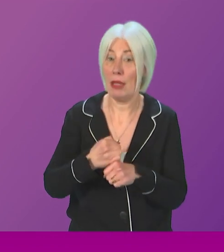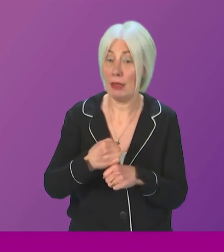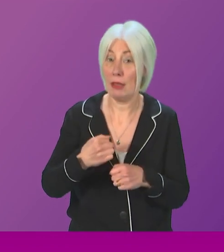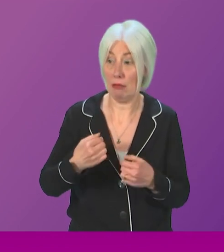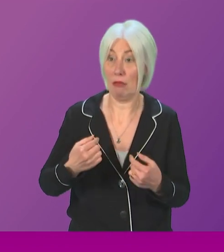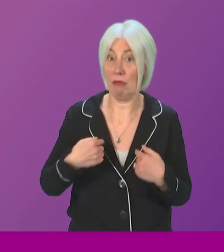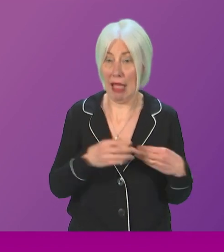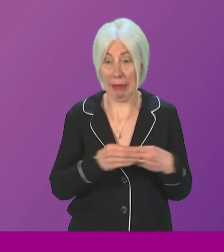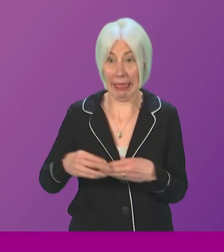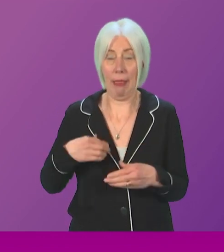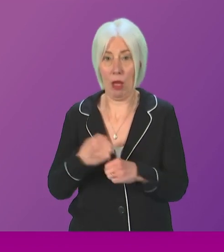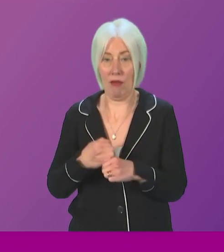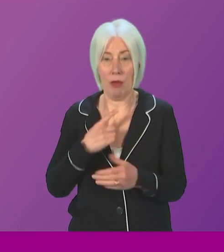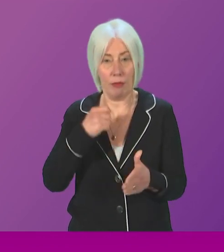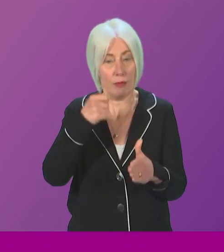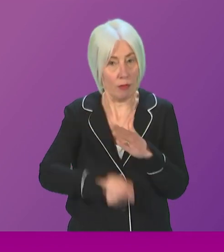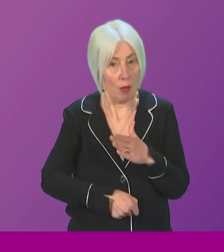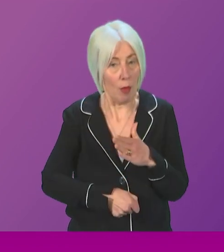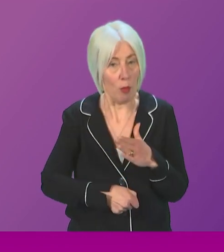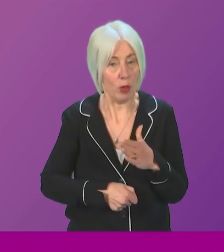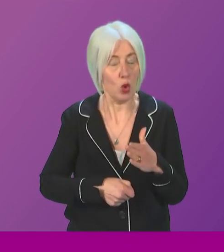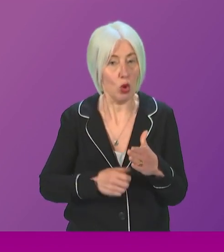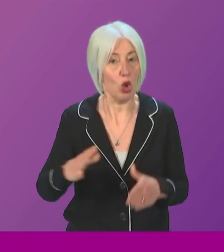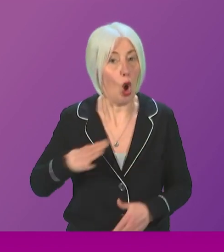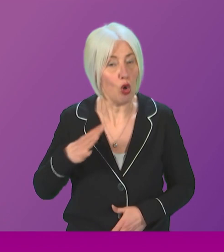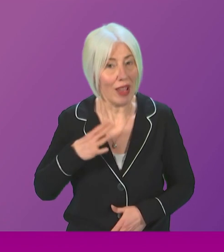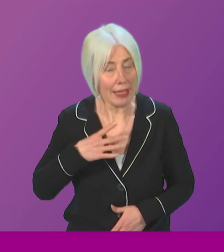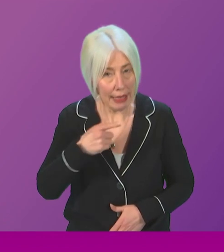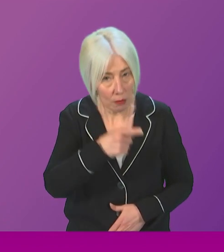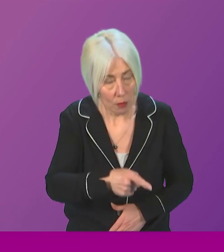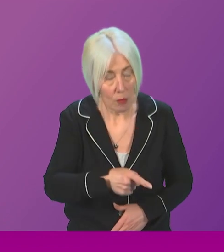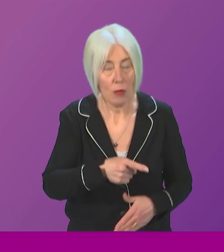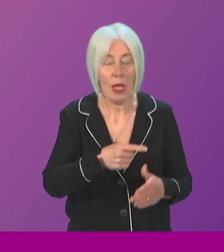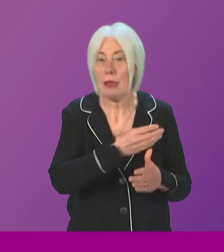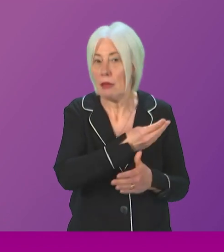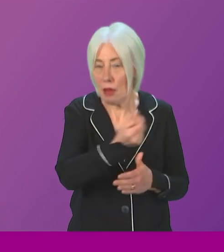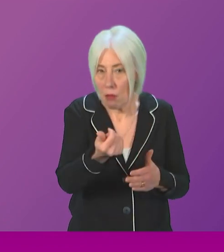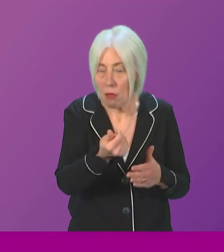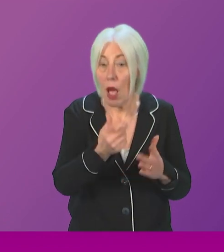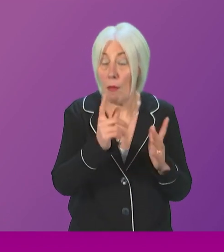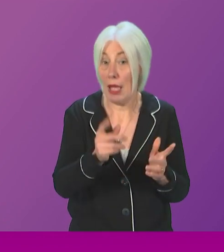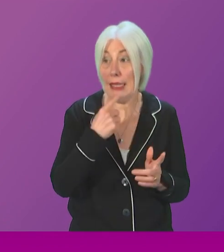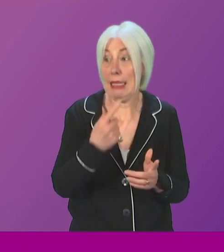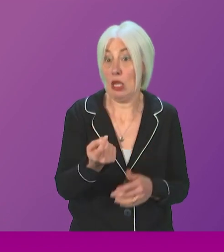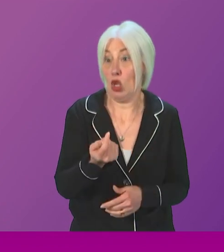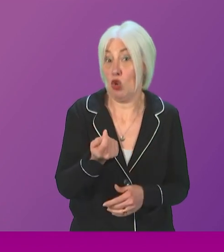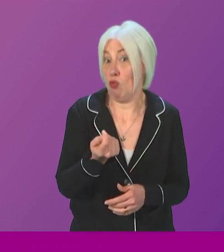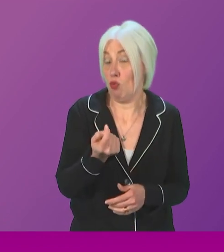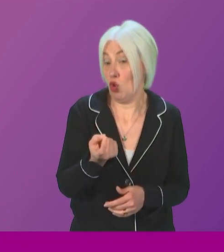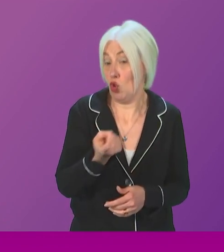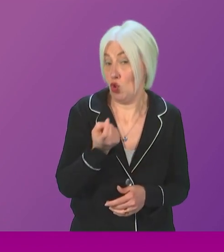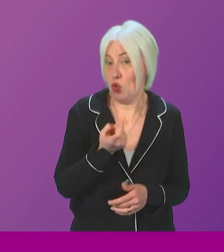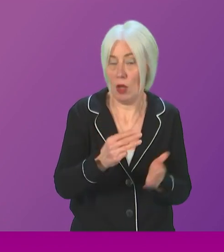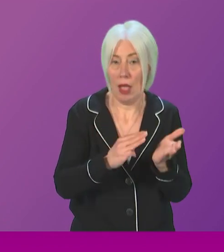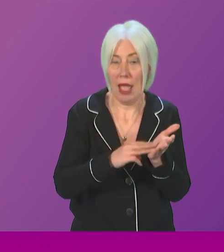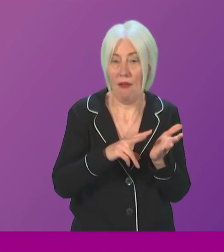lead. We've already procured MV Lok Fisa, previously chartered the MV Arrow. And of course, we look forward to shortly welcoming the